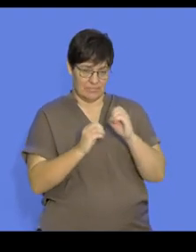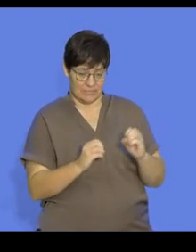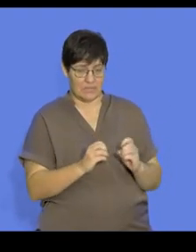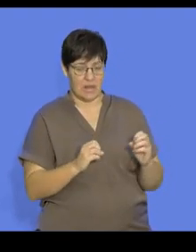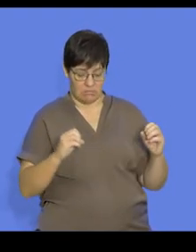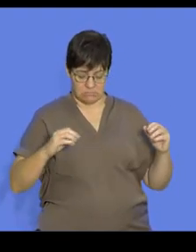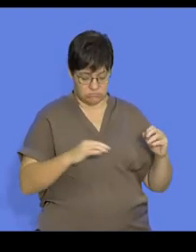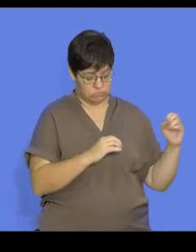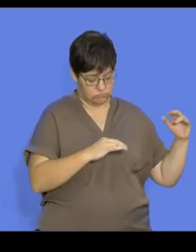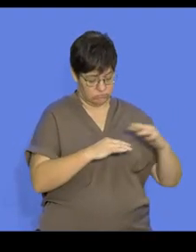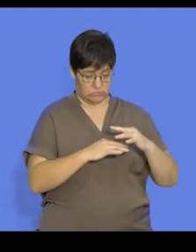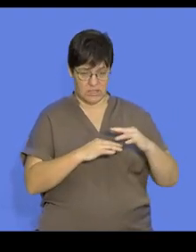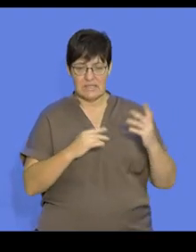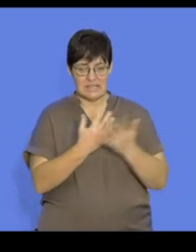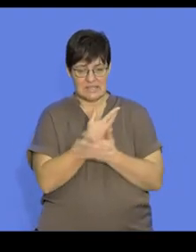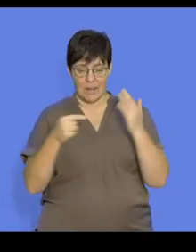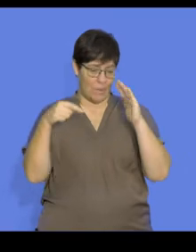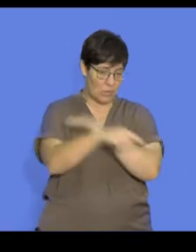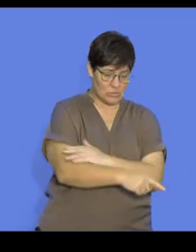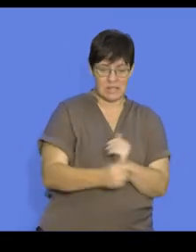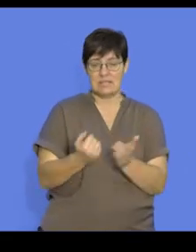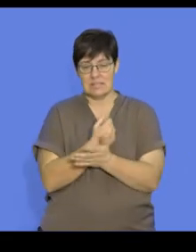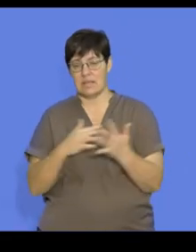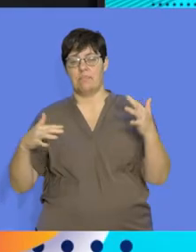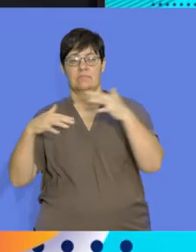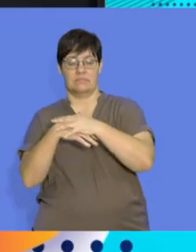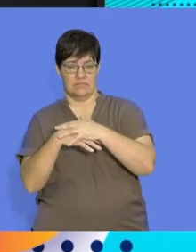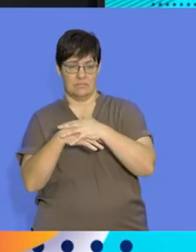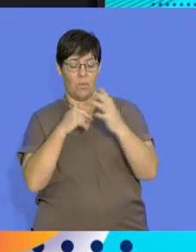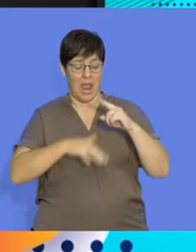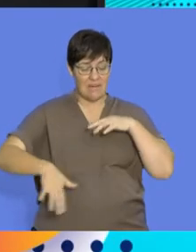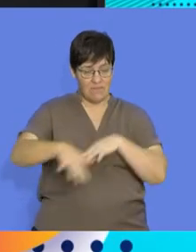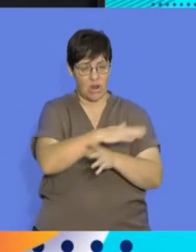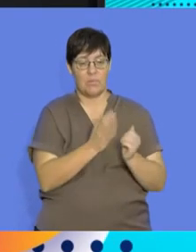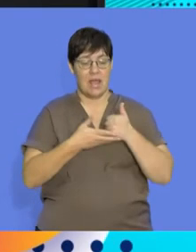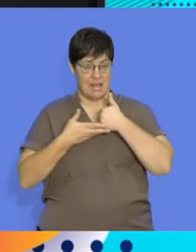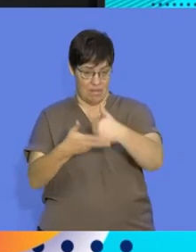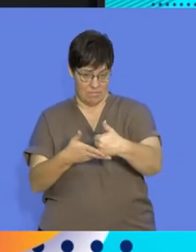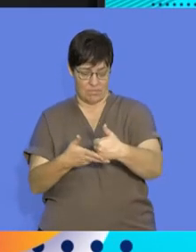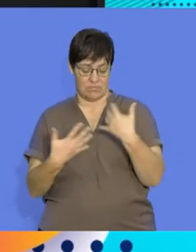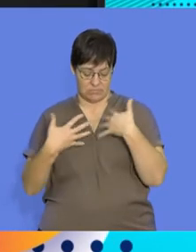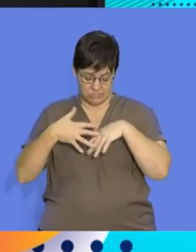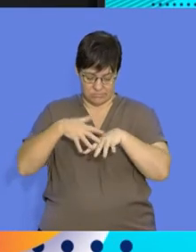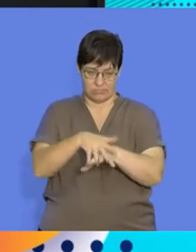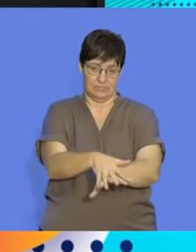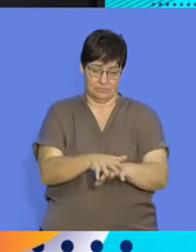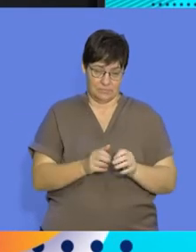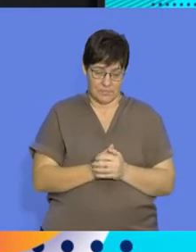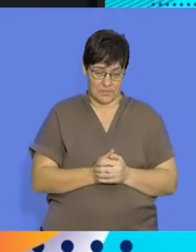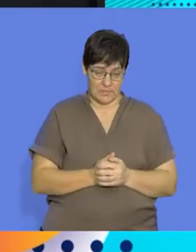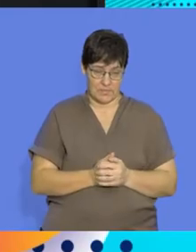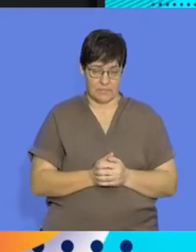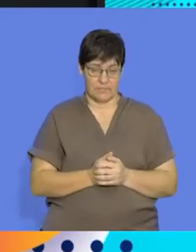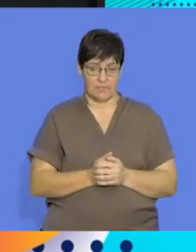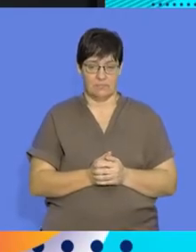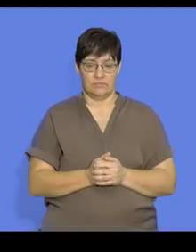and sperms that are released depend on the environment in which they are to move and to come together and successfully fertilise.